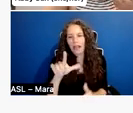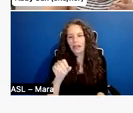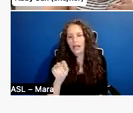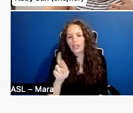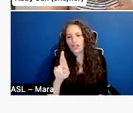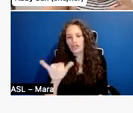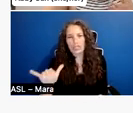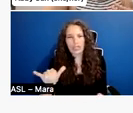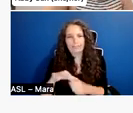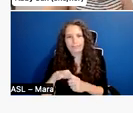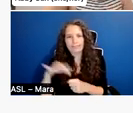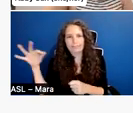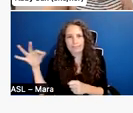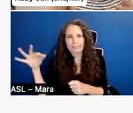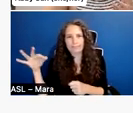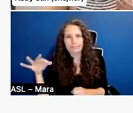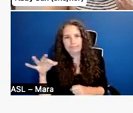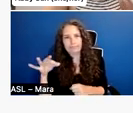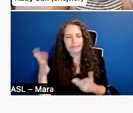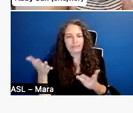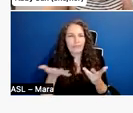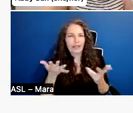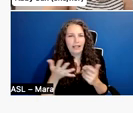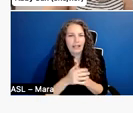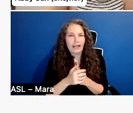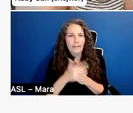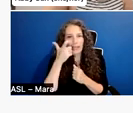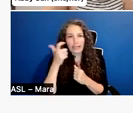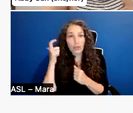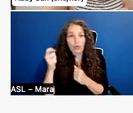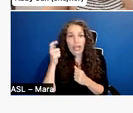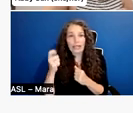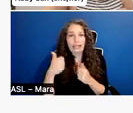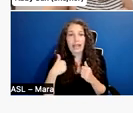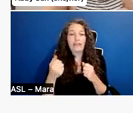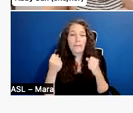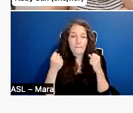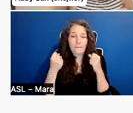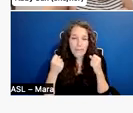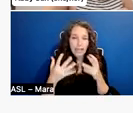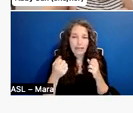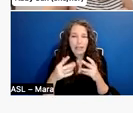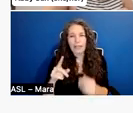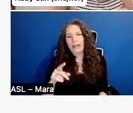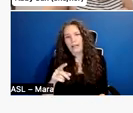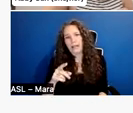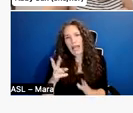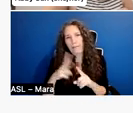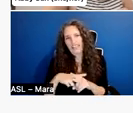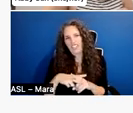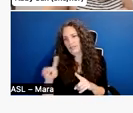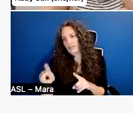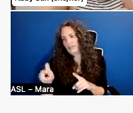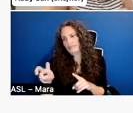because there are so many upsides to receiving one, receive hundreds of applications and a very few are selected and